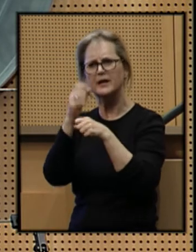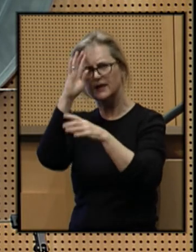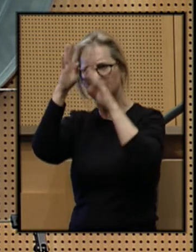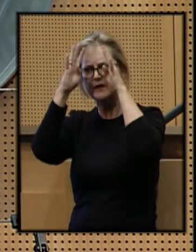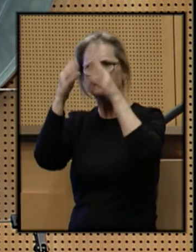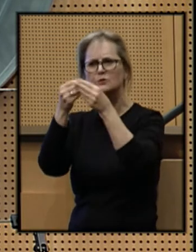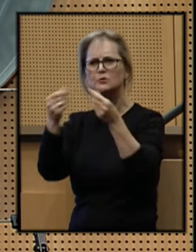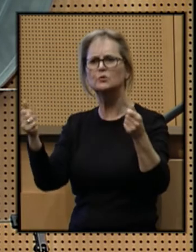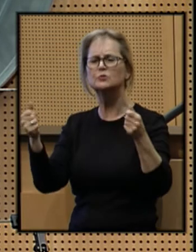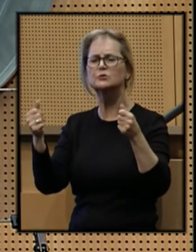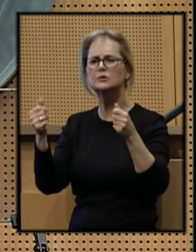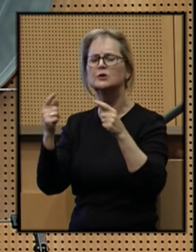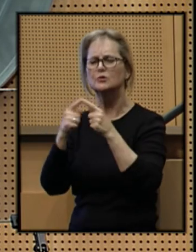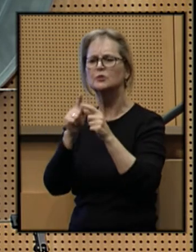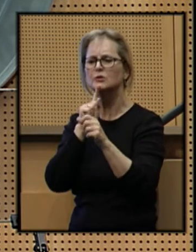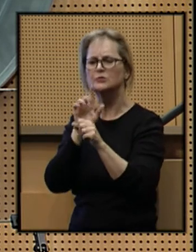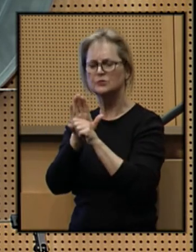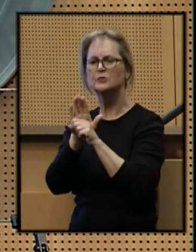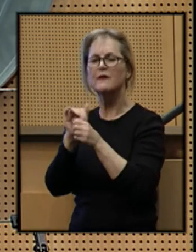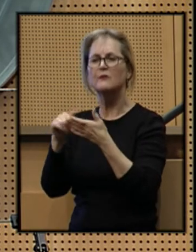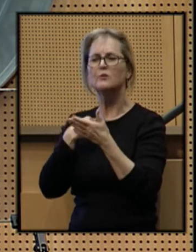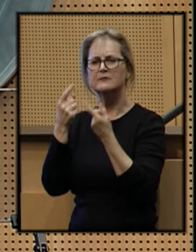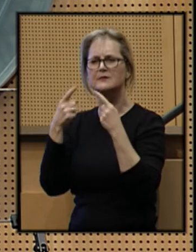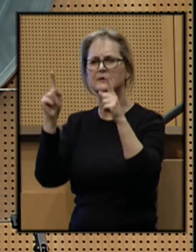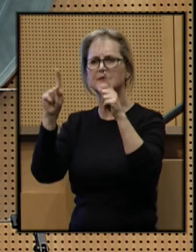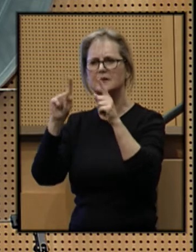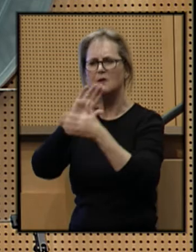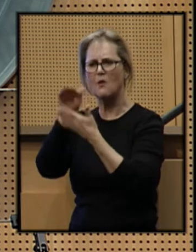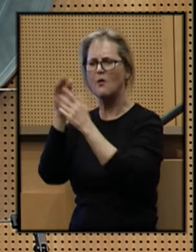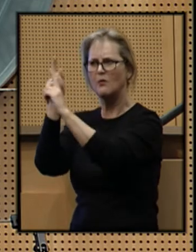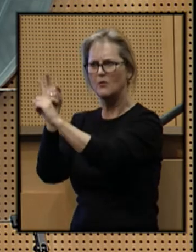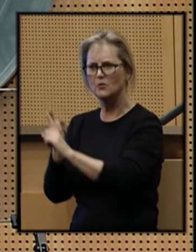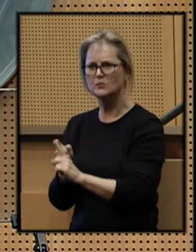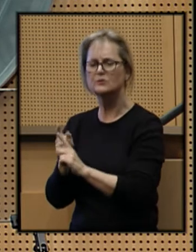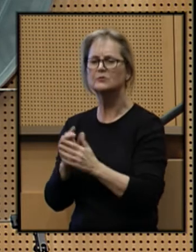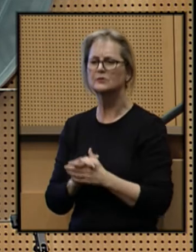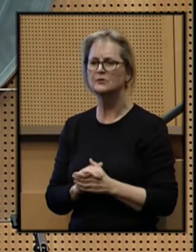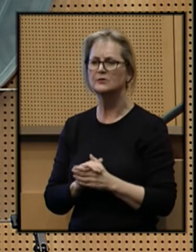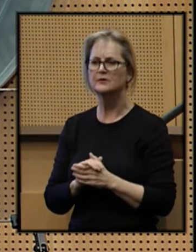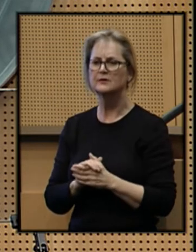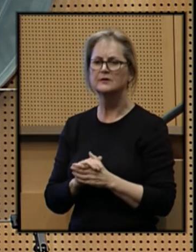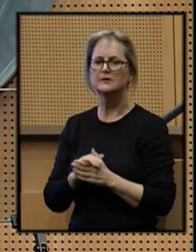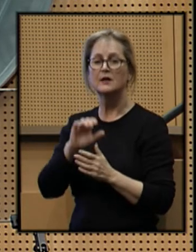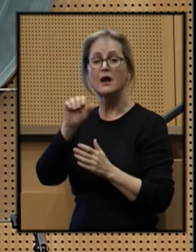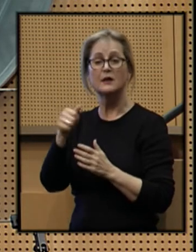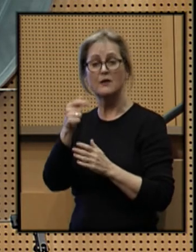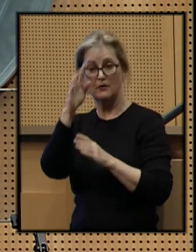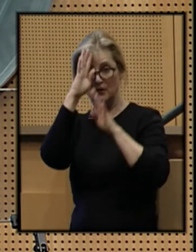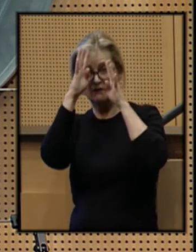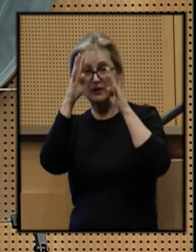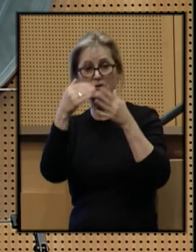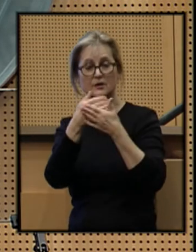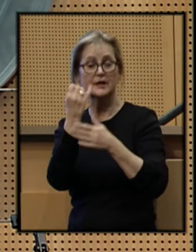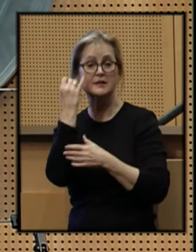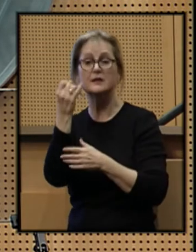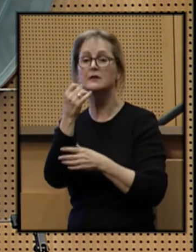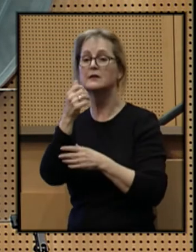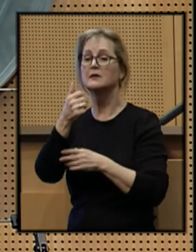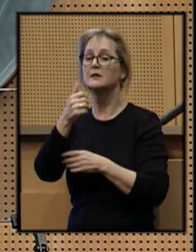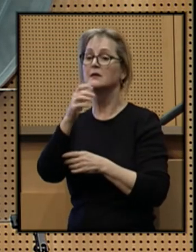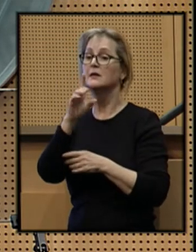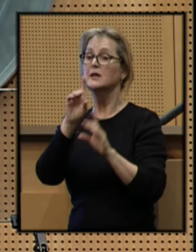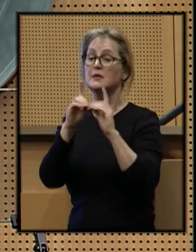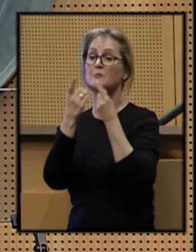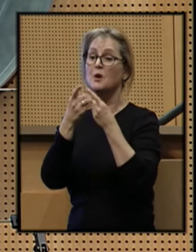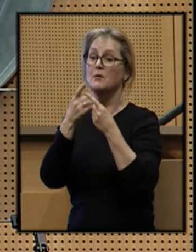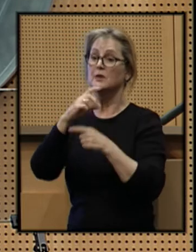solutions to ensure that we succeed in all those goals. In another innovation, the Department of Transportation has